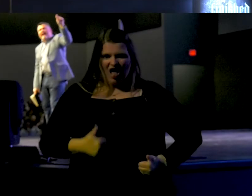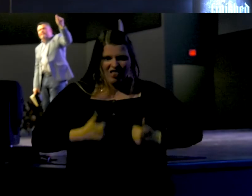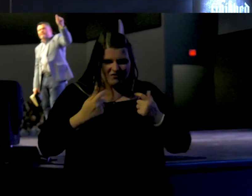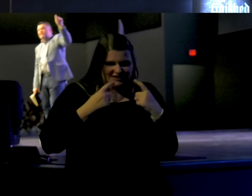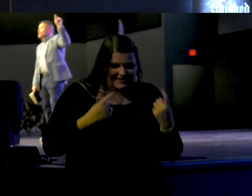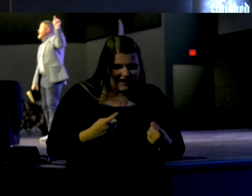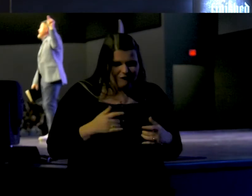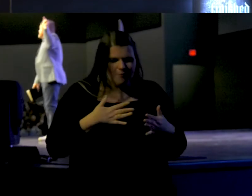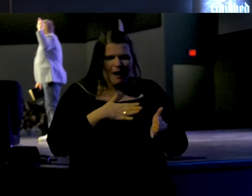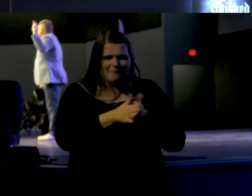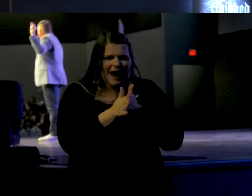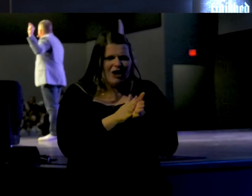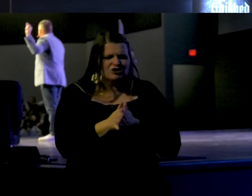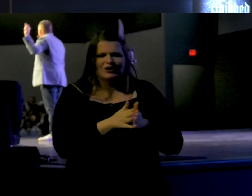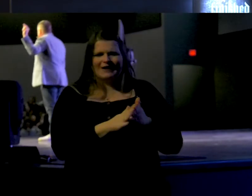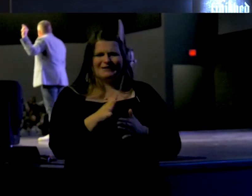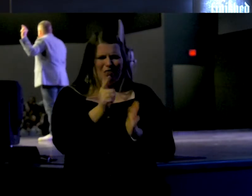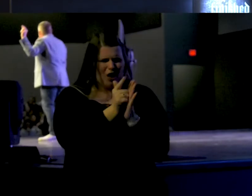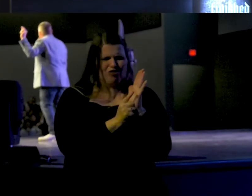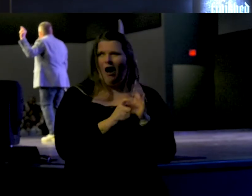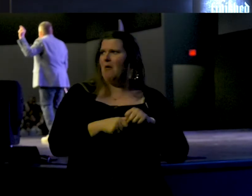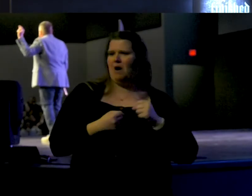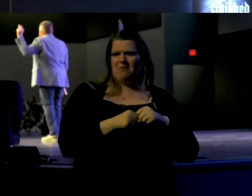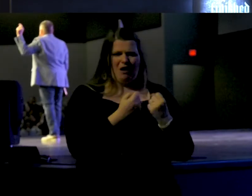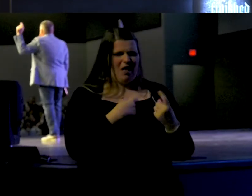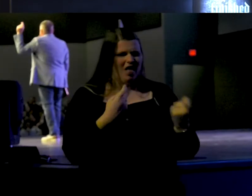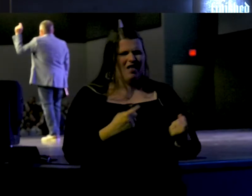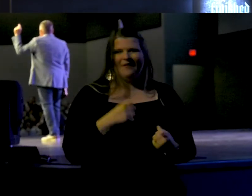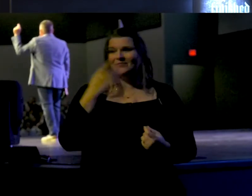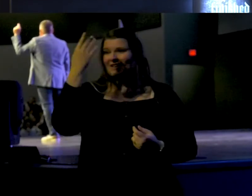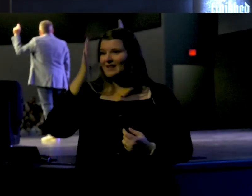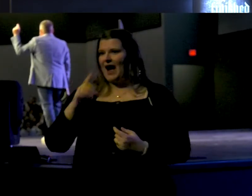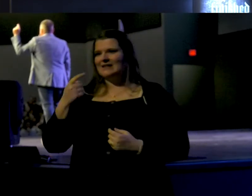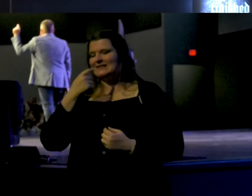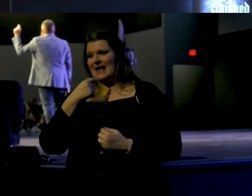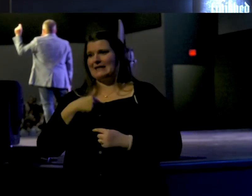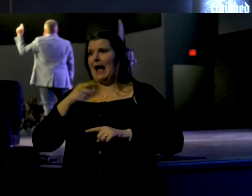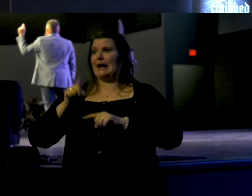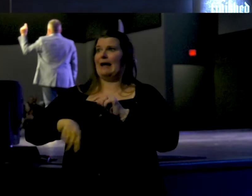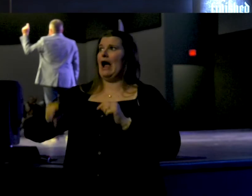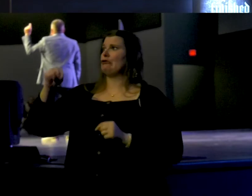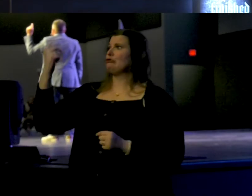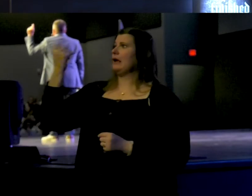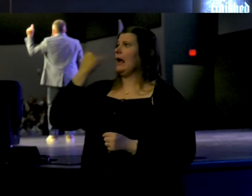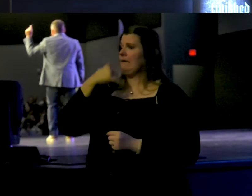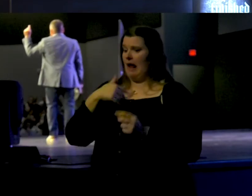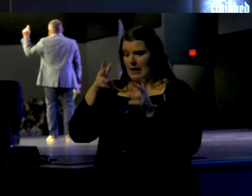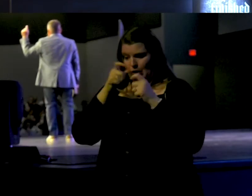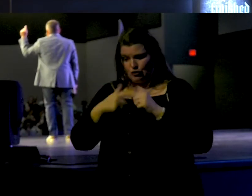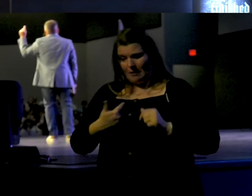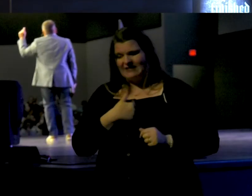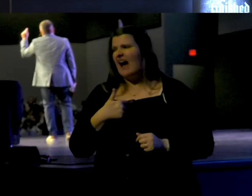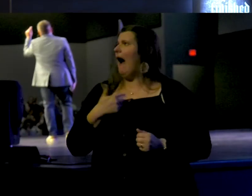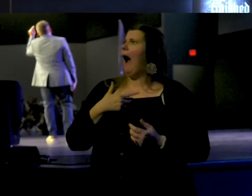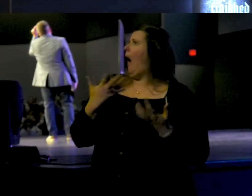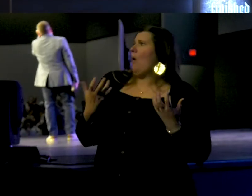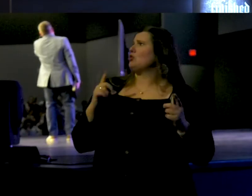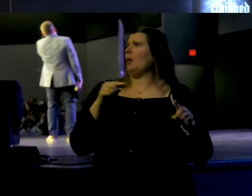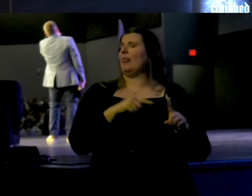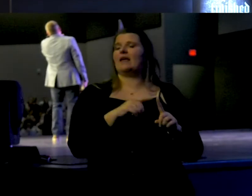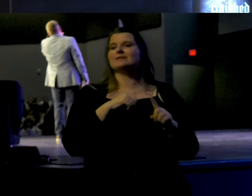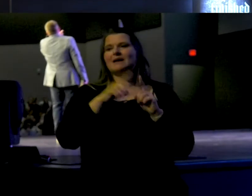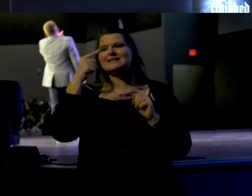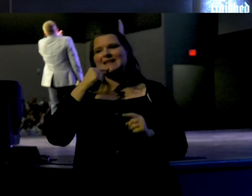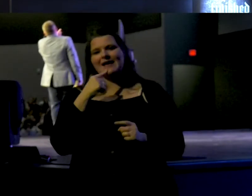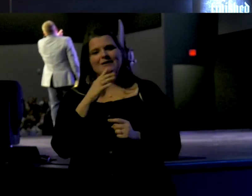our sinful passions arised by the law. Isn't that not how it works? When God says I can't do something, if I listen to myself, I want to do it. He says,